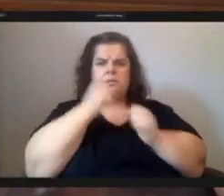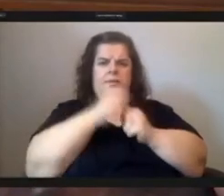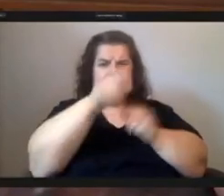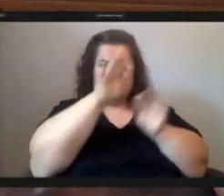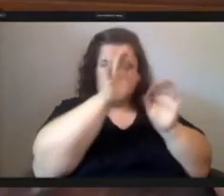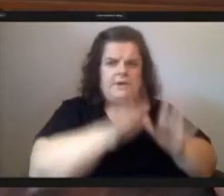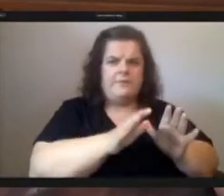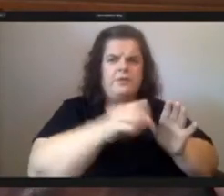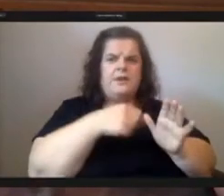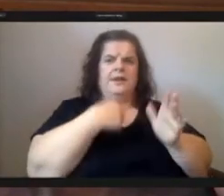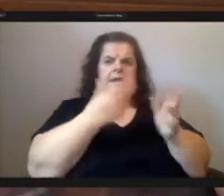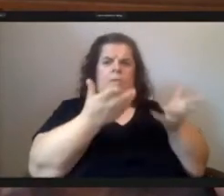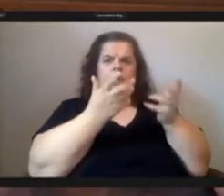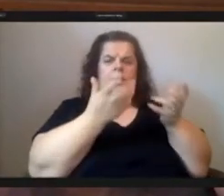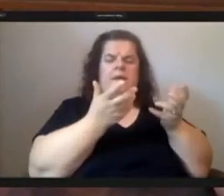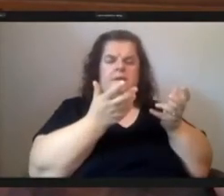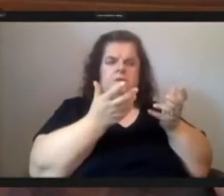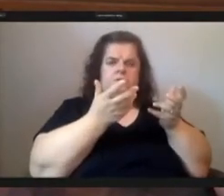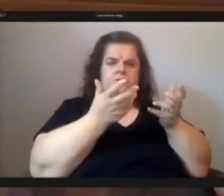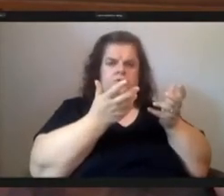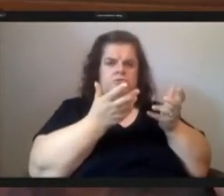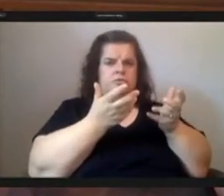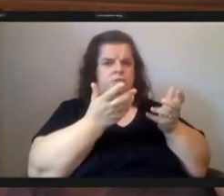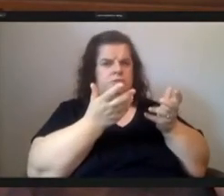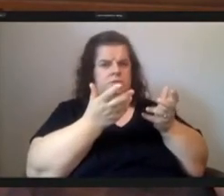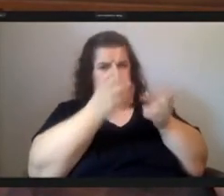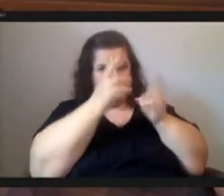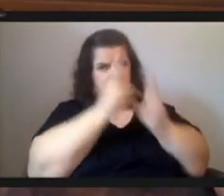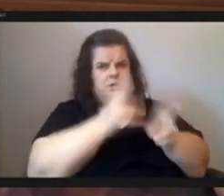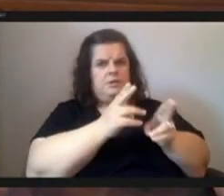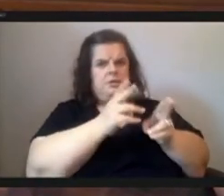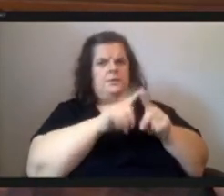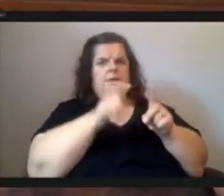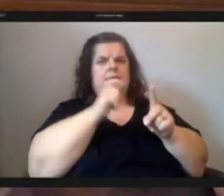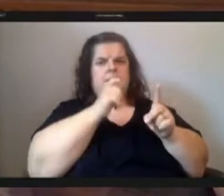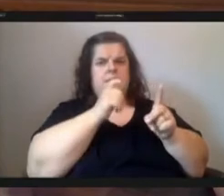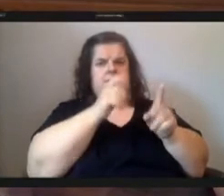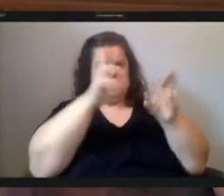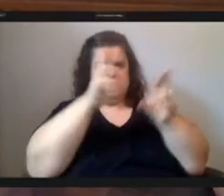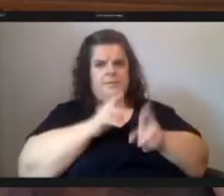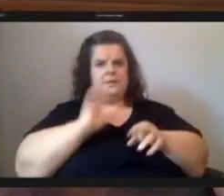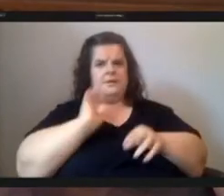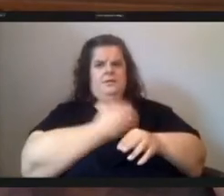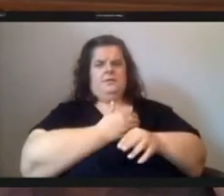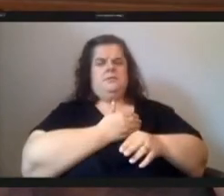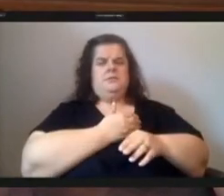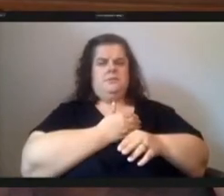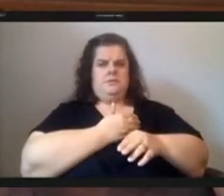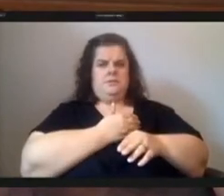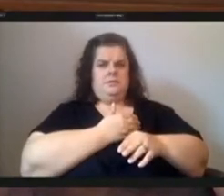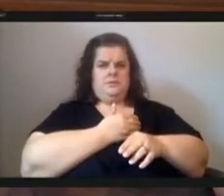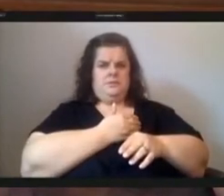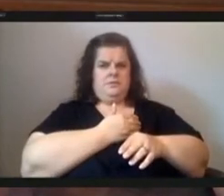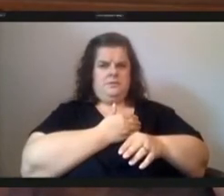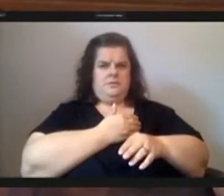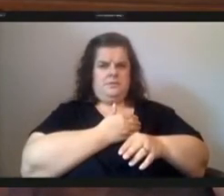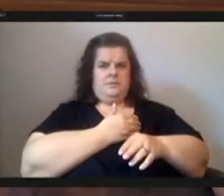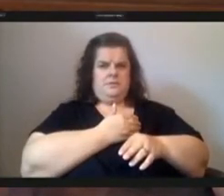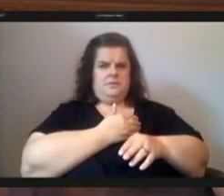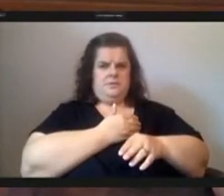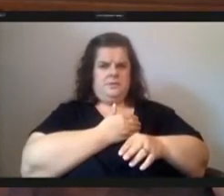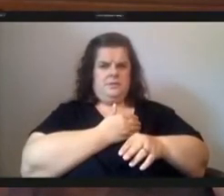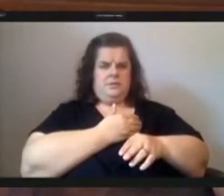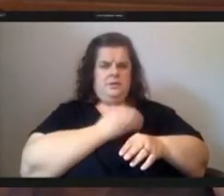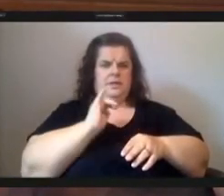wants to be treated with reverence but he doesn't treat us like we're even constituents of